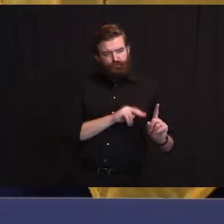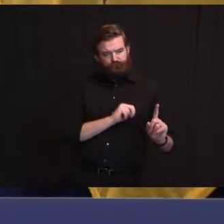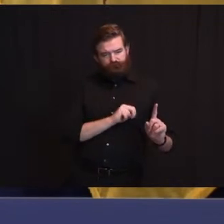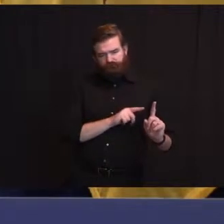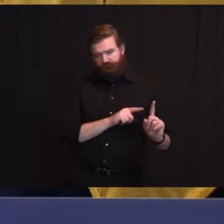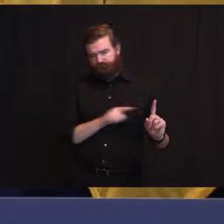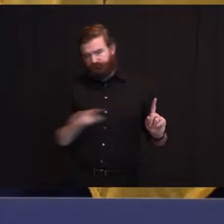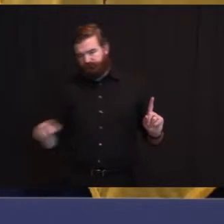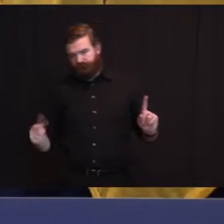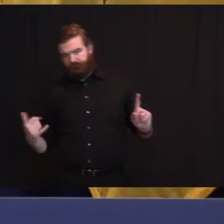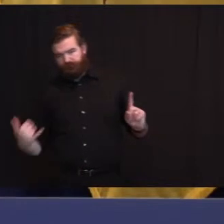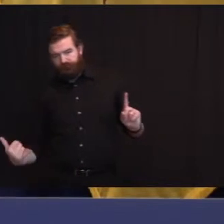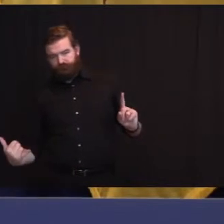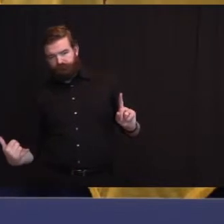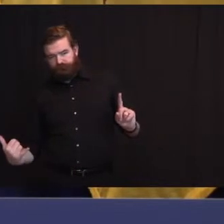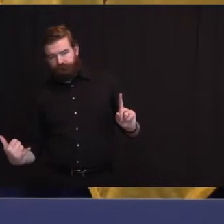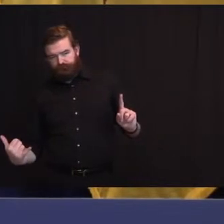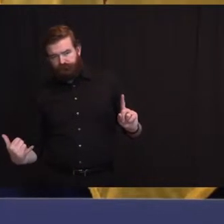enough,